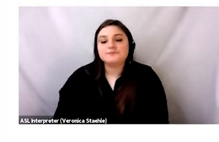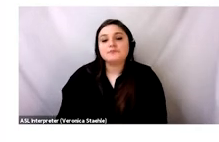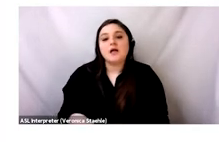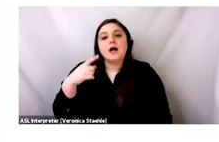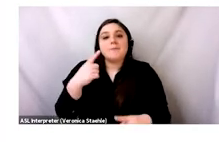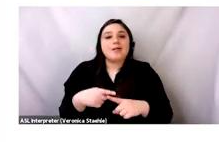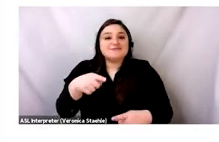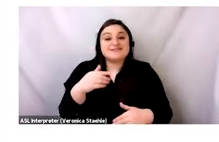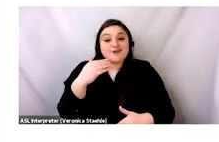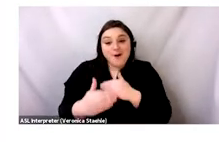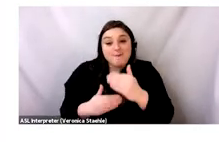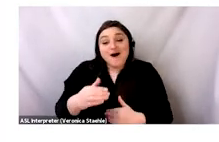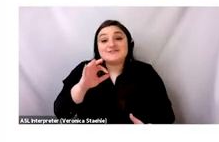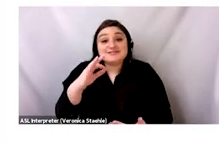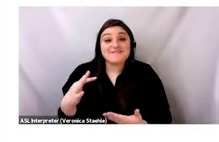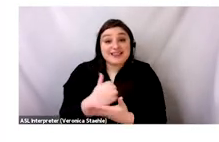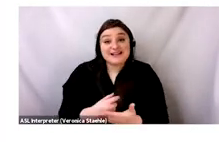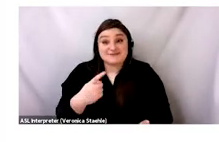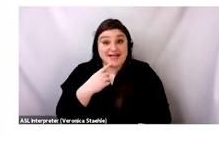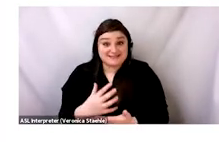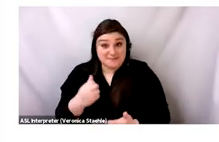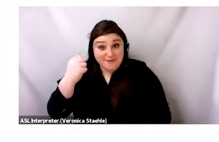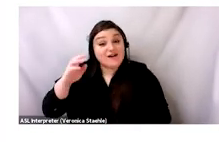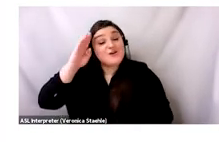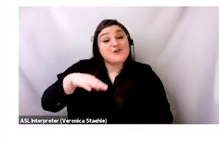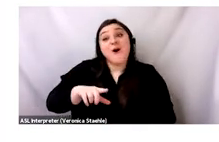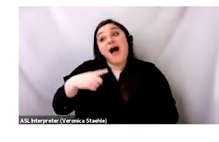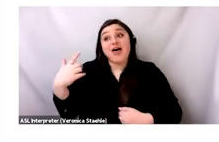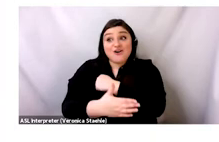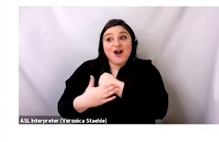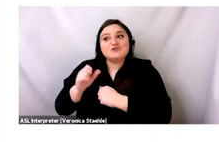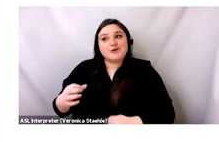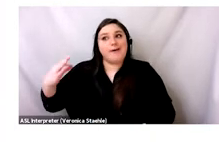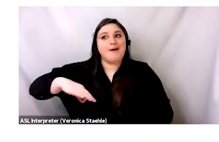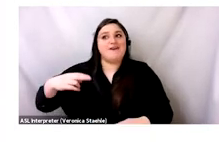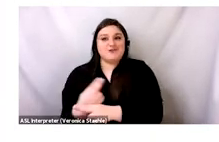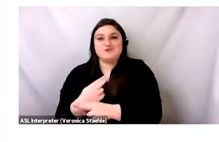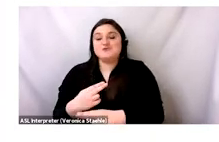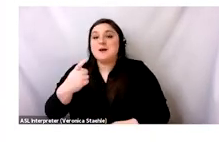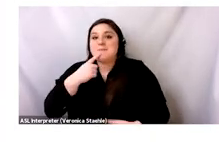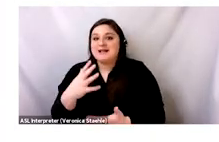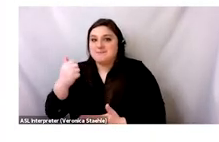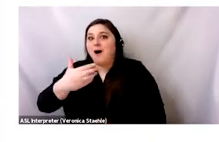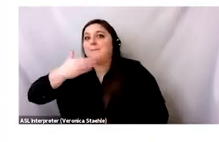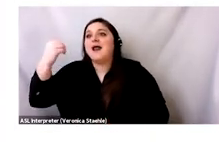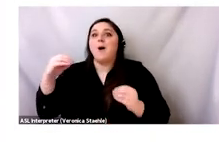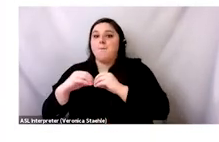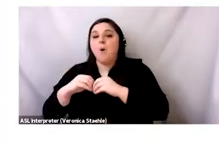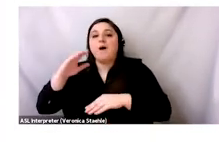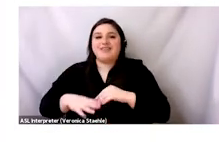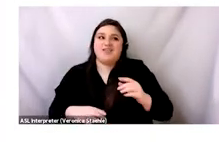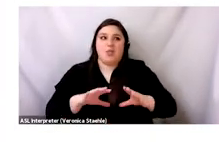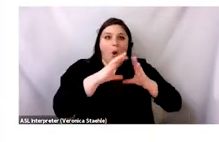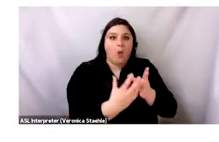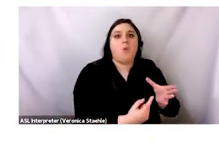than it is in other parts of the world. So it's even more absurd than that these bottles are extracted from Ghana and turned into